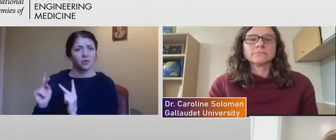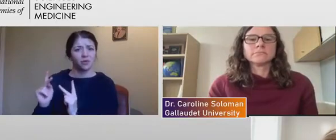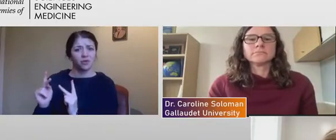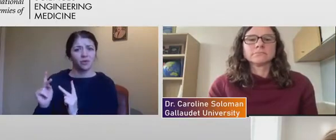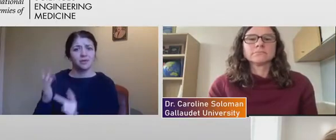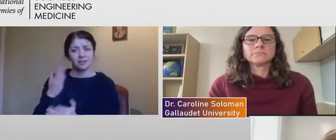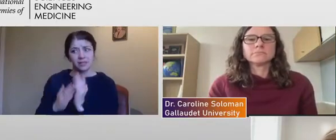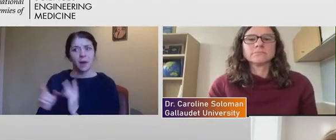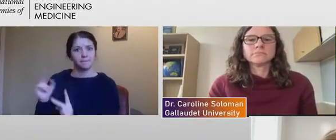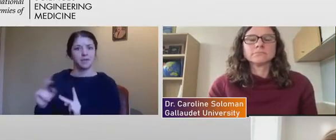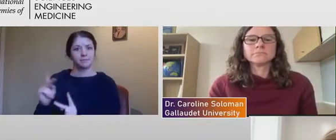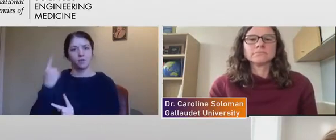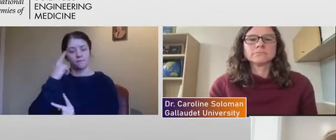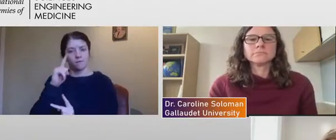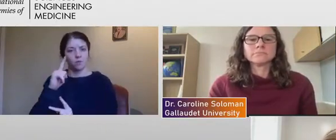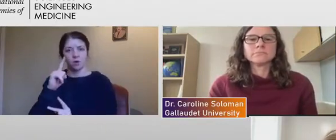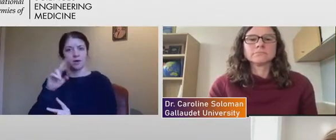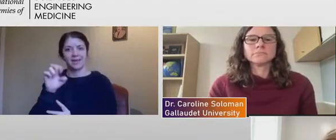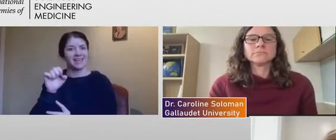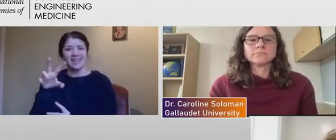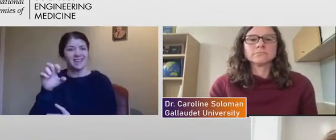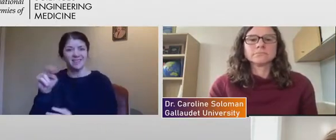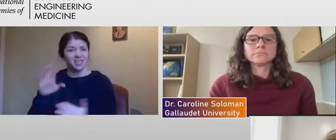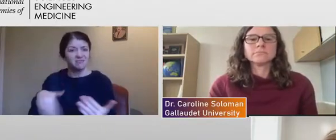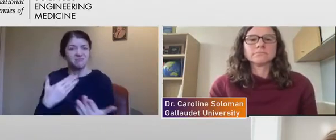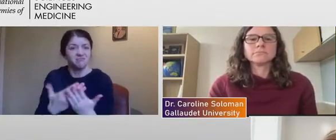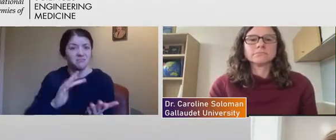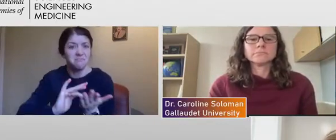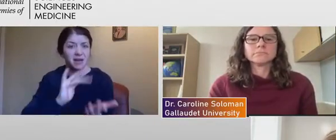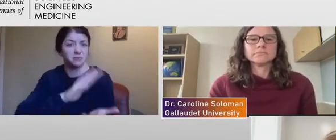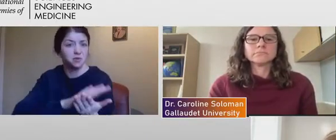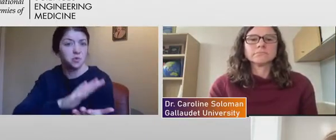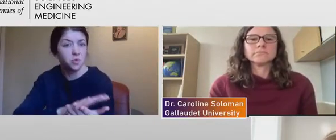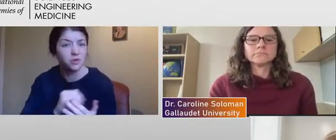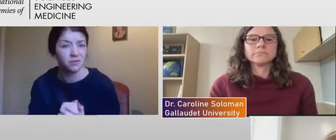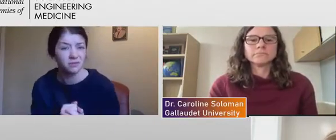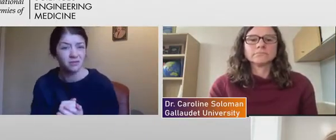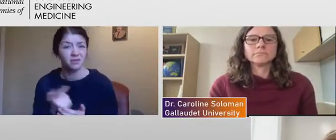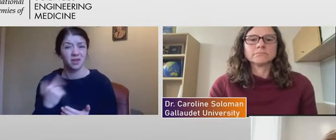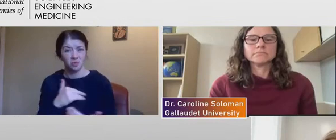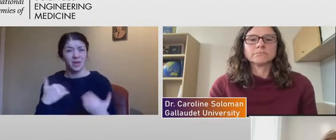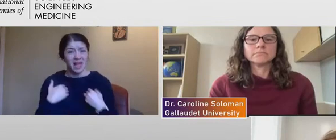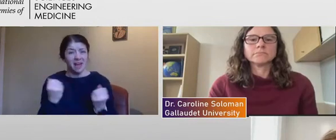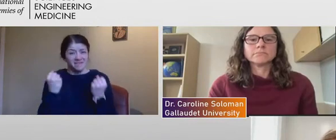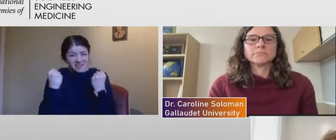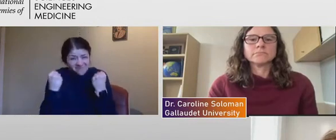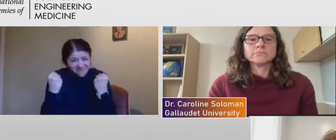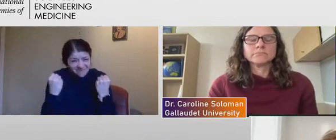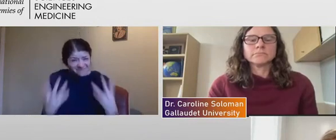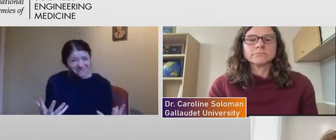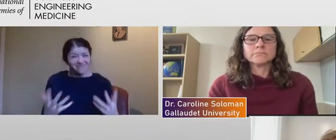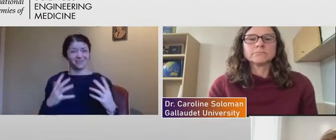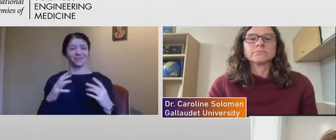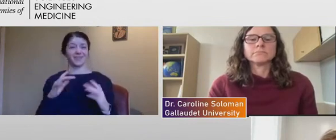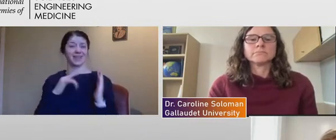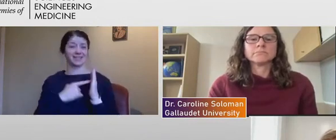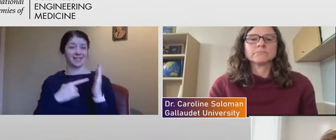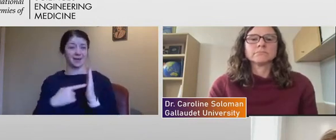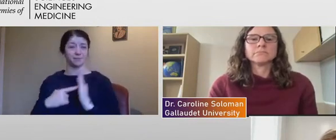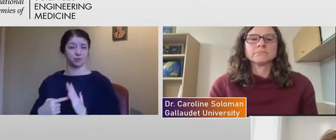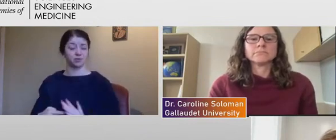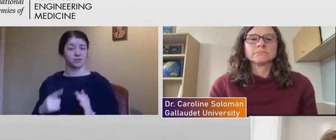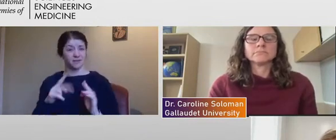ever even get into medical school. When we have tons of examples of very